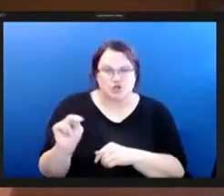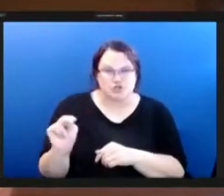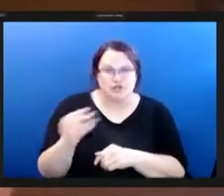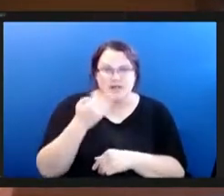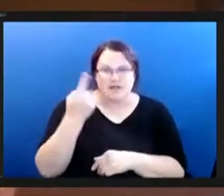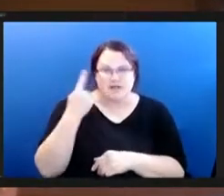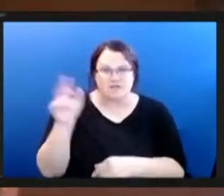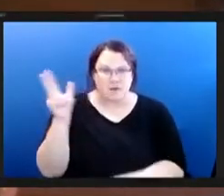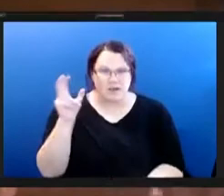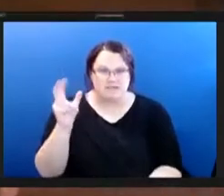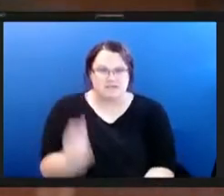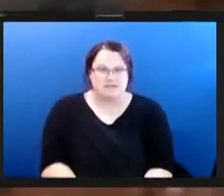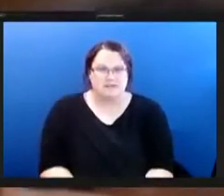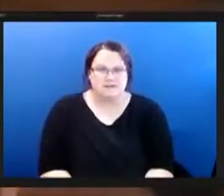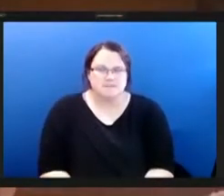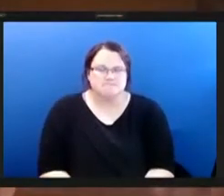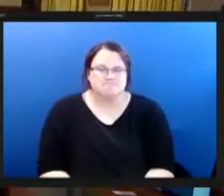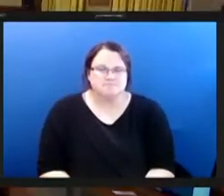listening